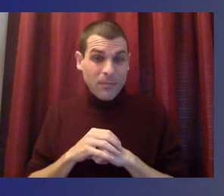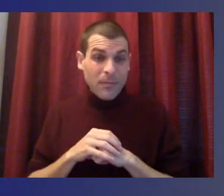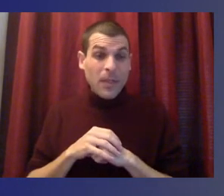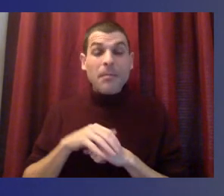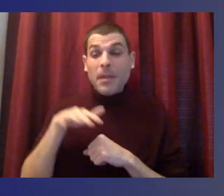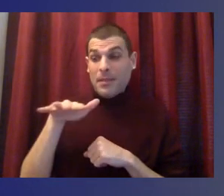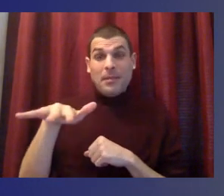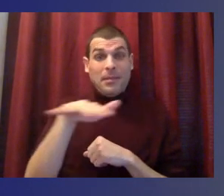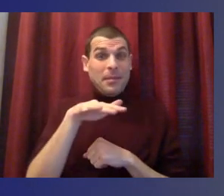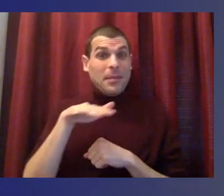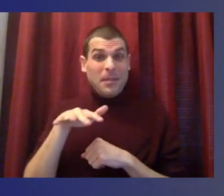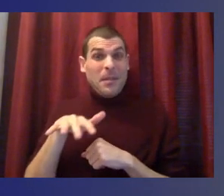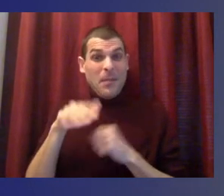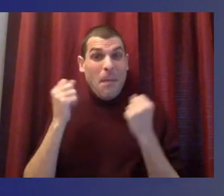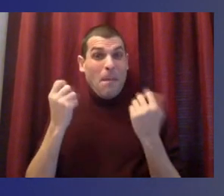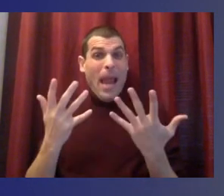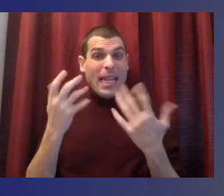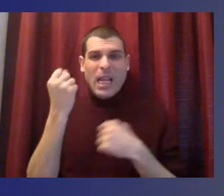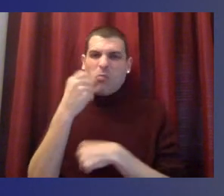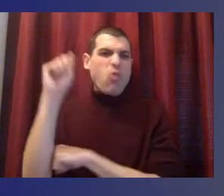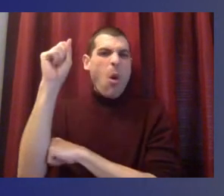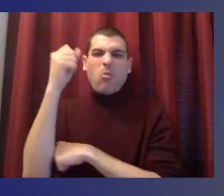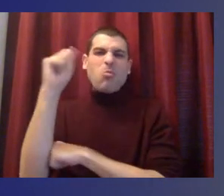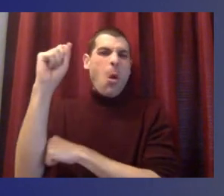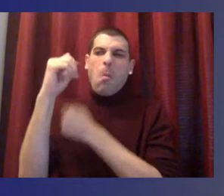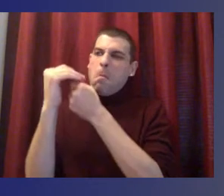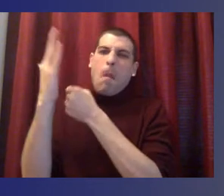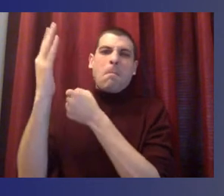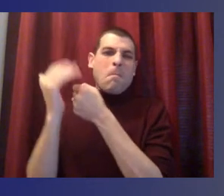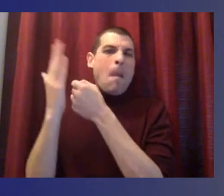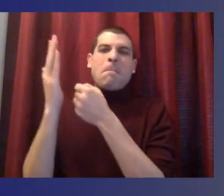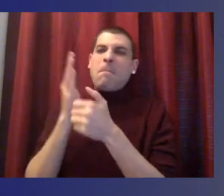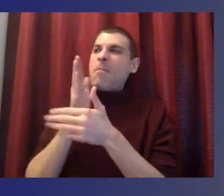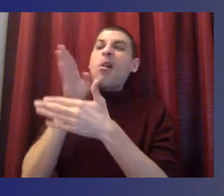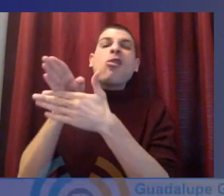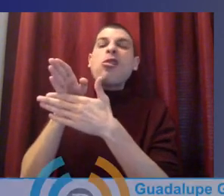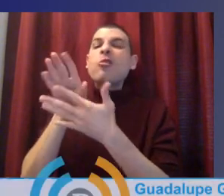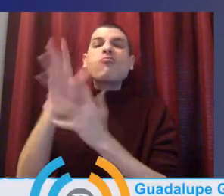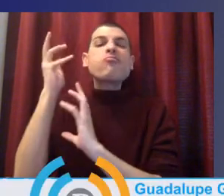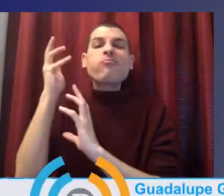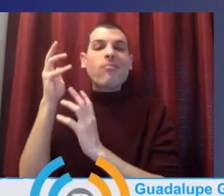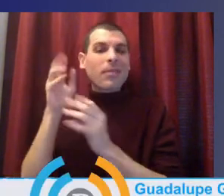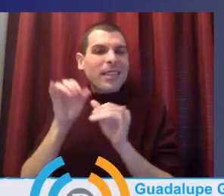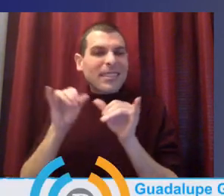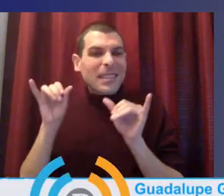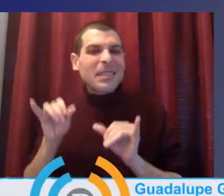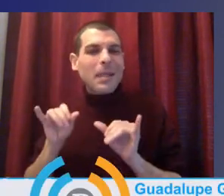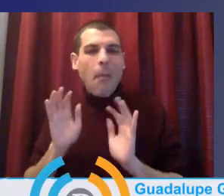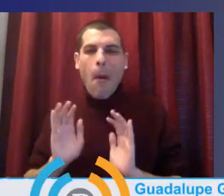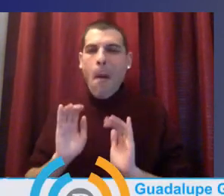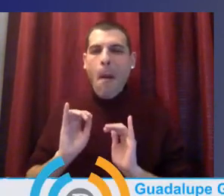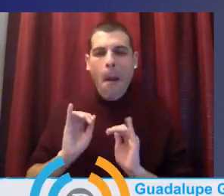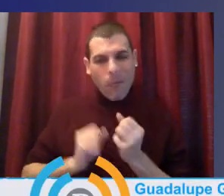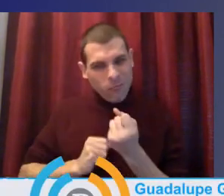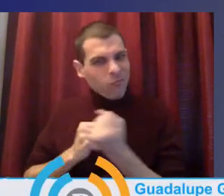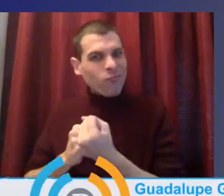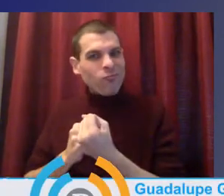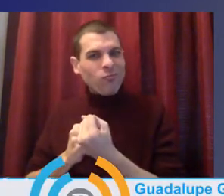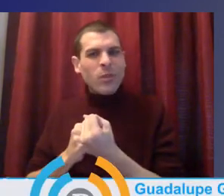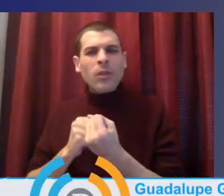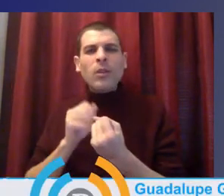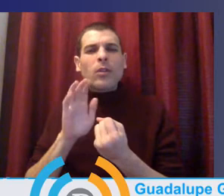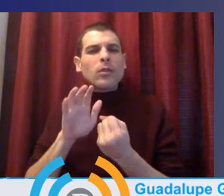barriers that have been omnipresent. How do we improve our organizational cultures? How do we challenge pervasive